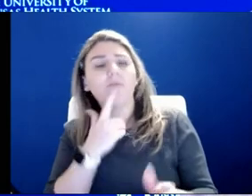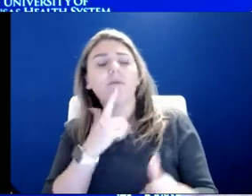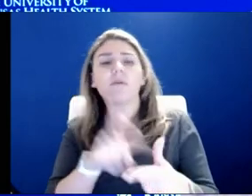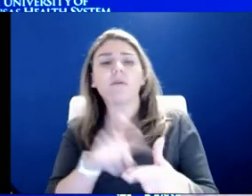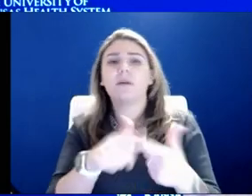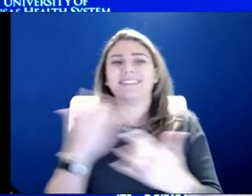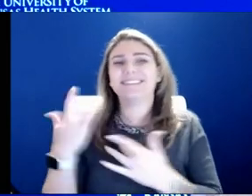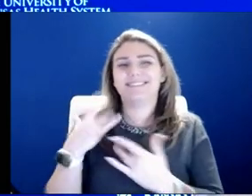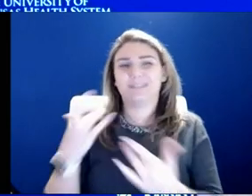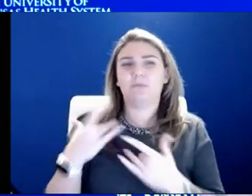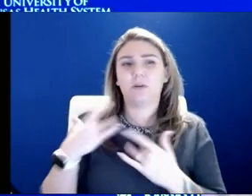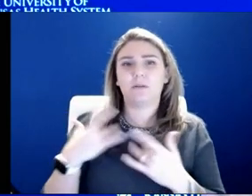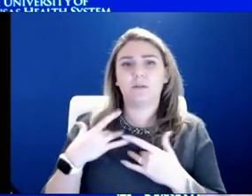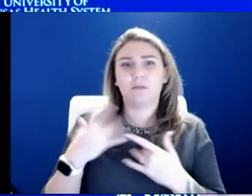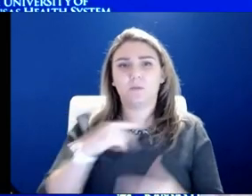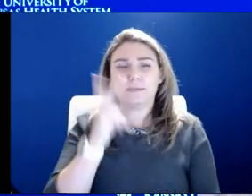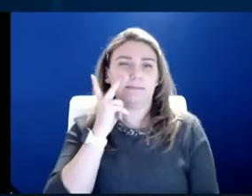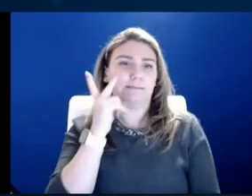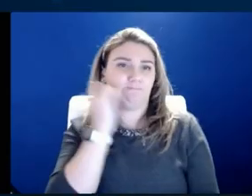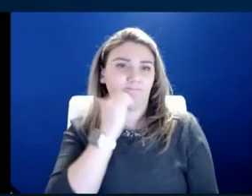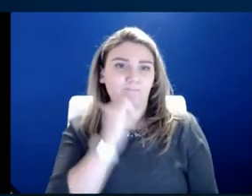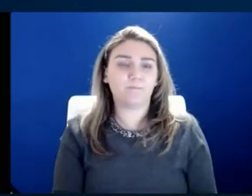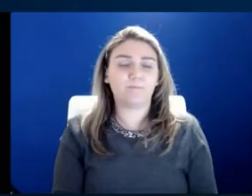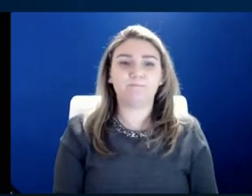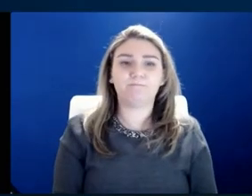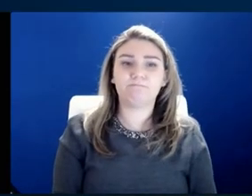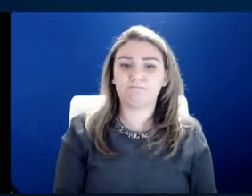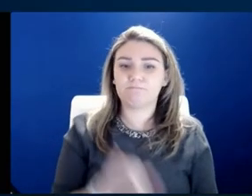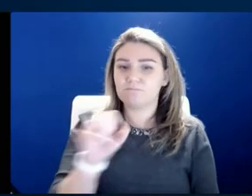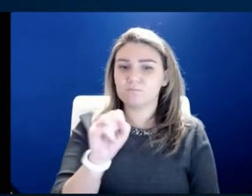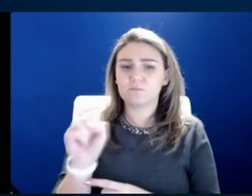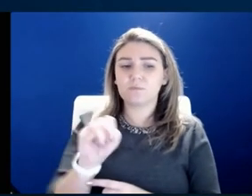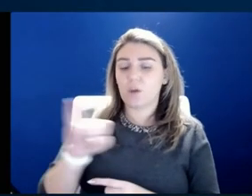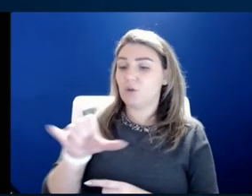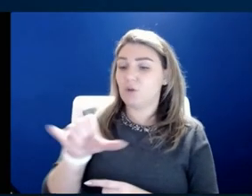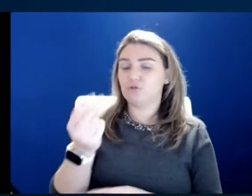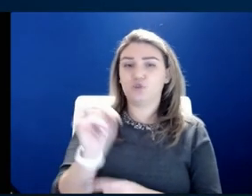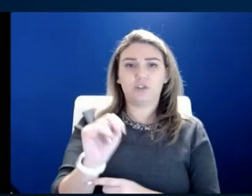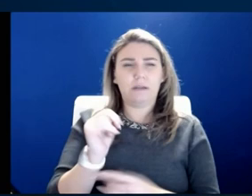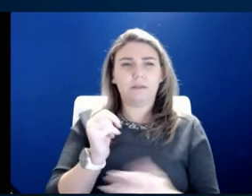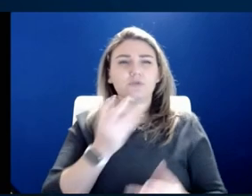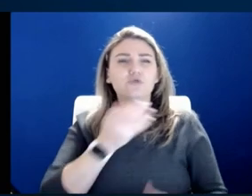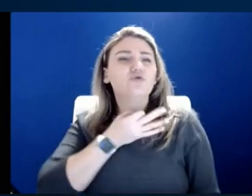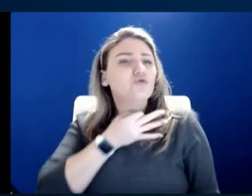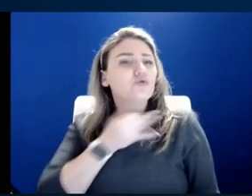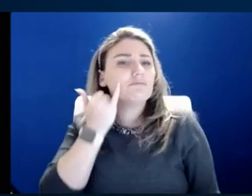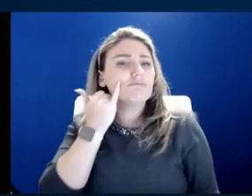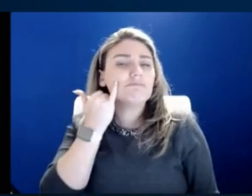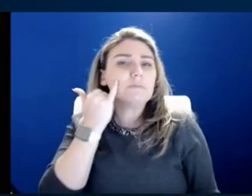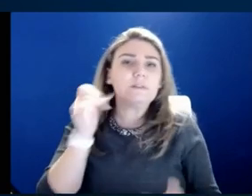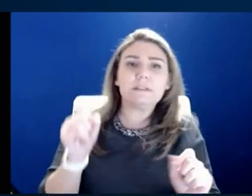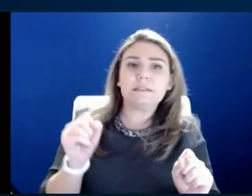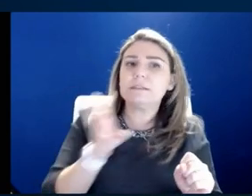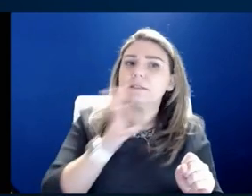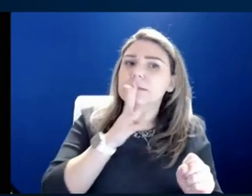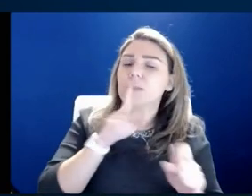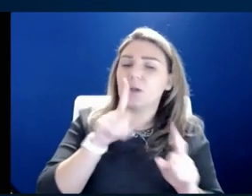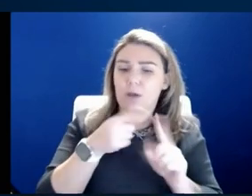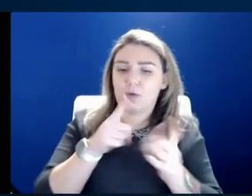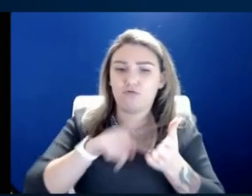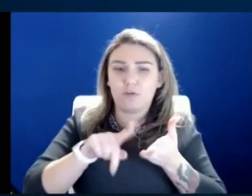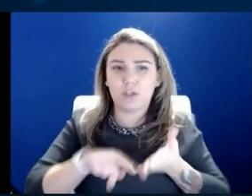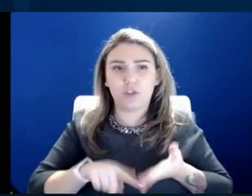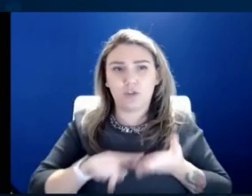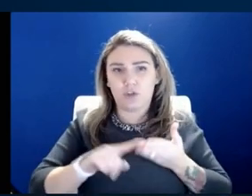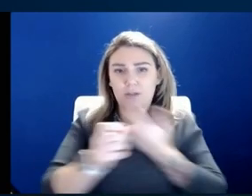that we see. Jess? John is curious if you could speak to any current research on the safety of the